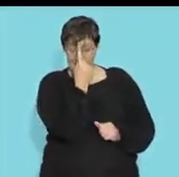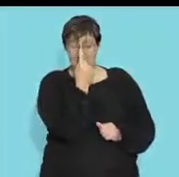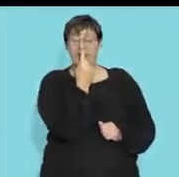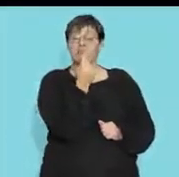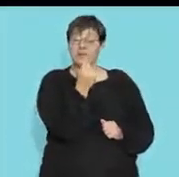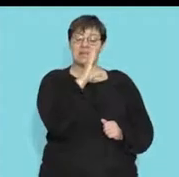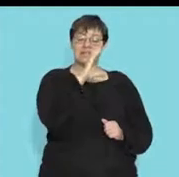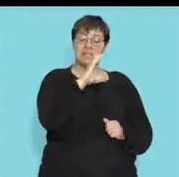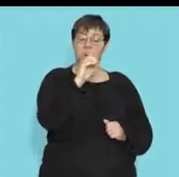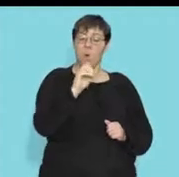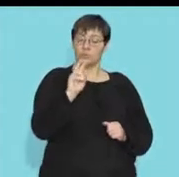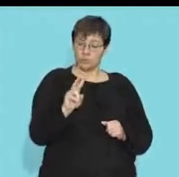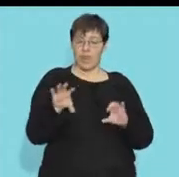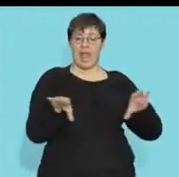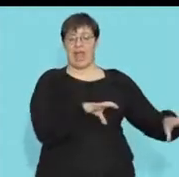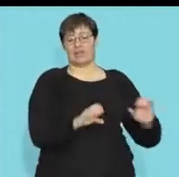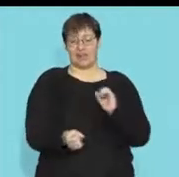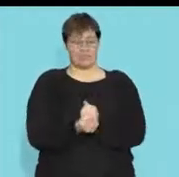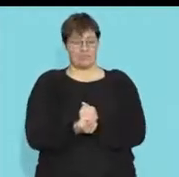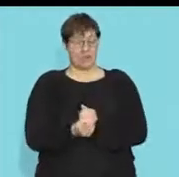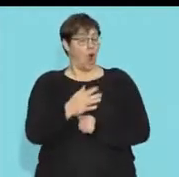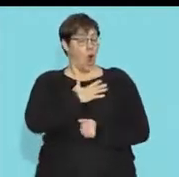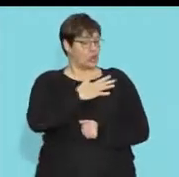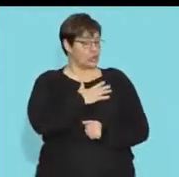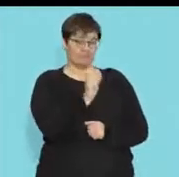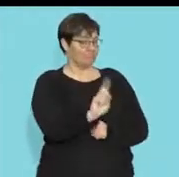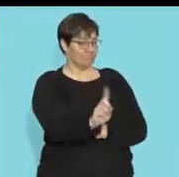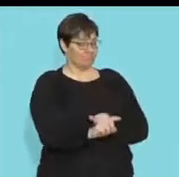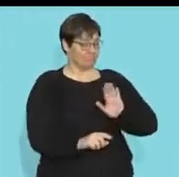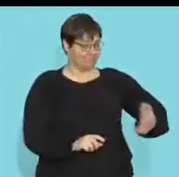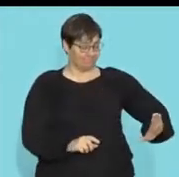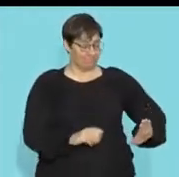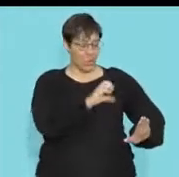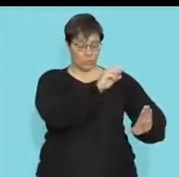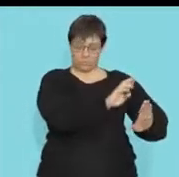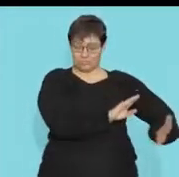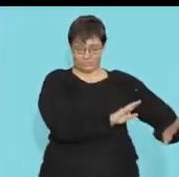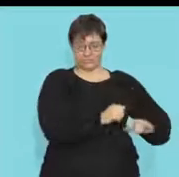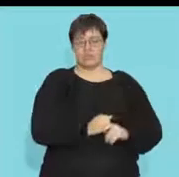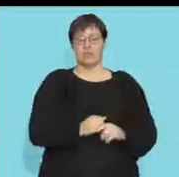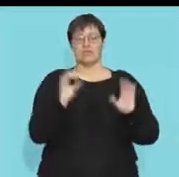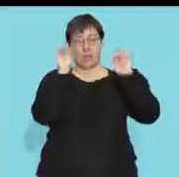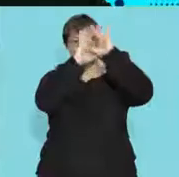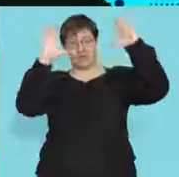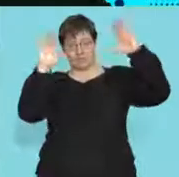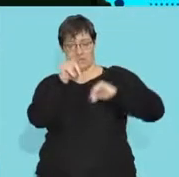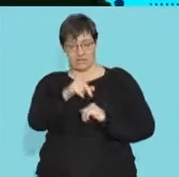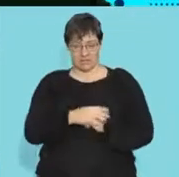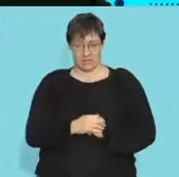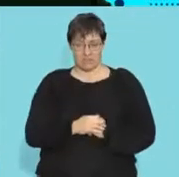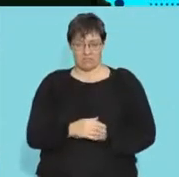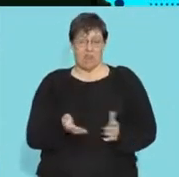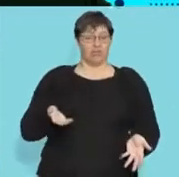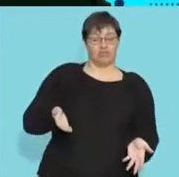dioxide that's going to bring about this action not oxygen okay so before i start picture this you guys have